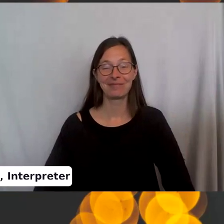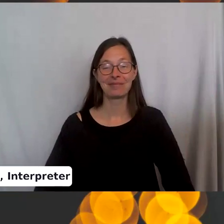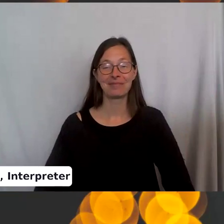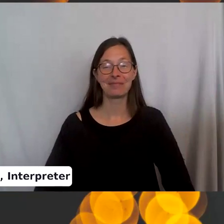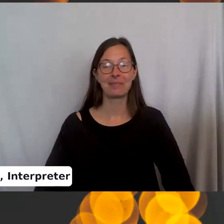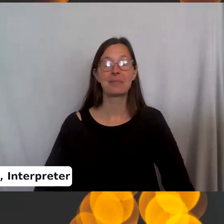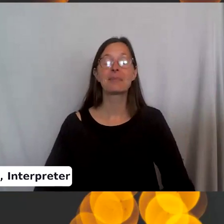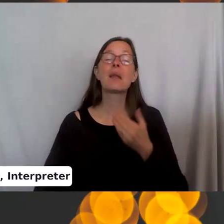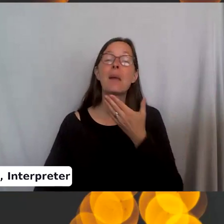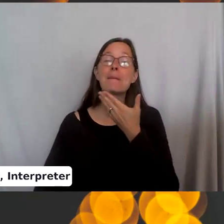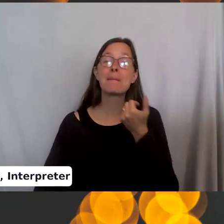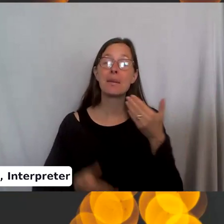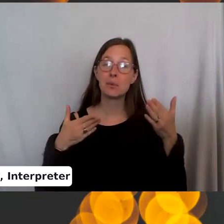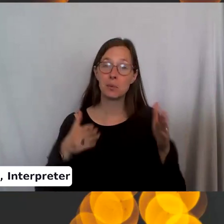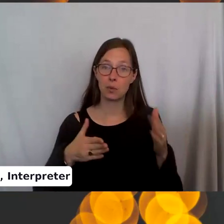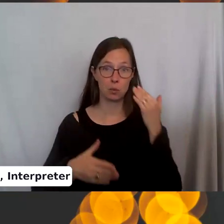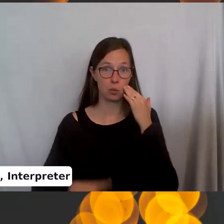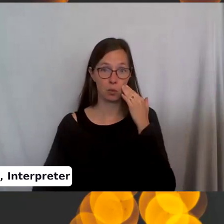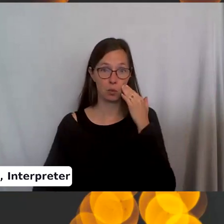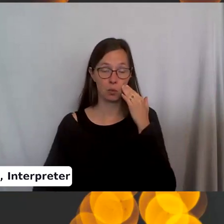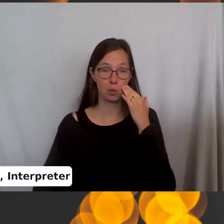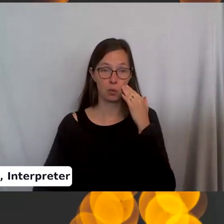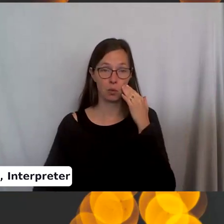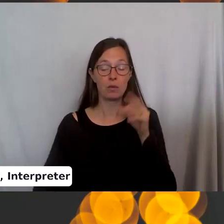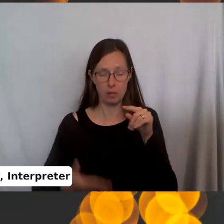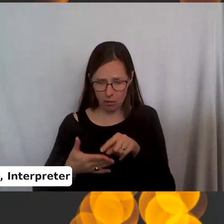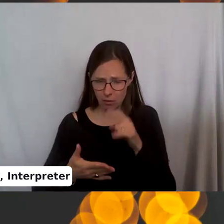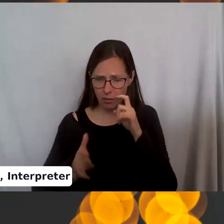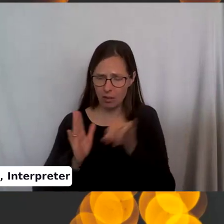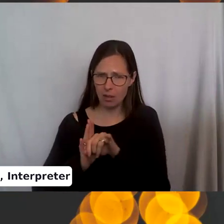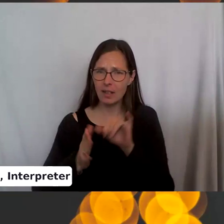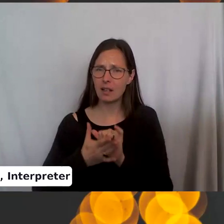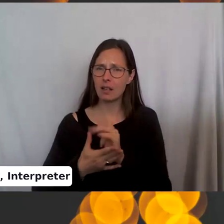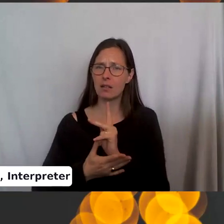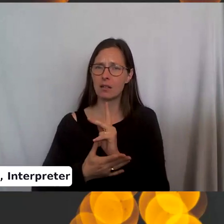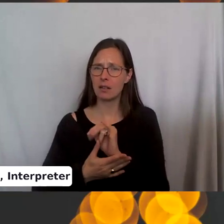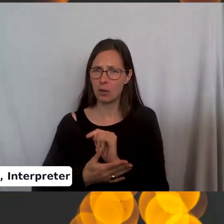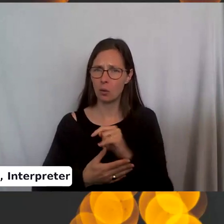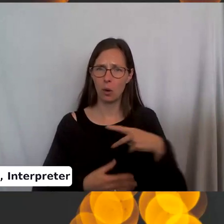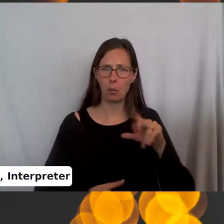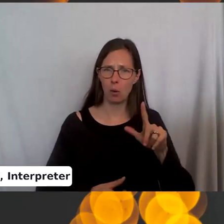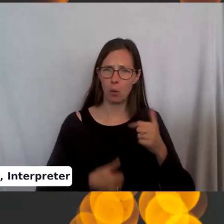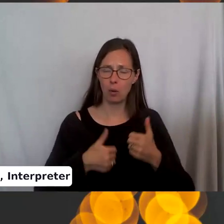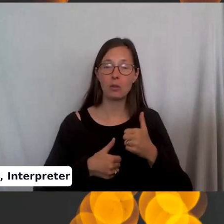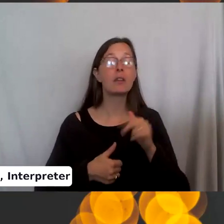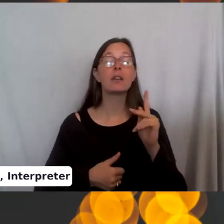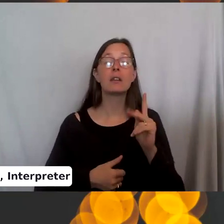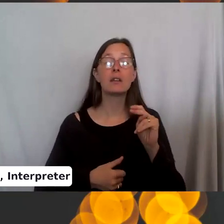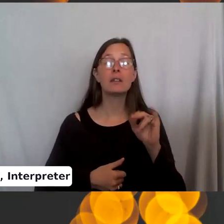And the best way to know if you've done a knit stitch or a purl stitch, a knit stitch, you can see the loop.